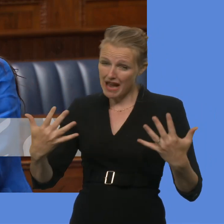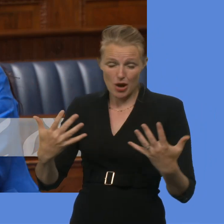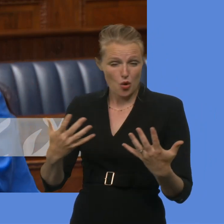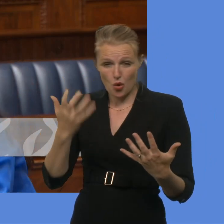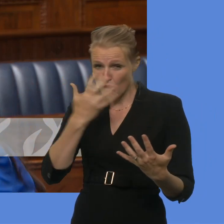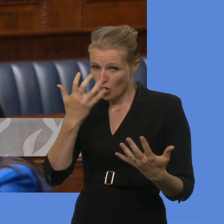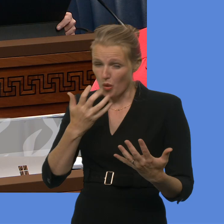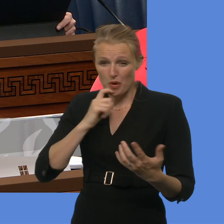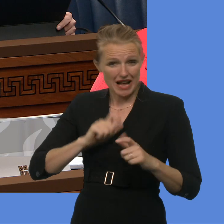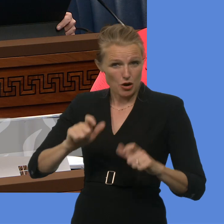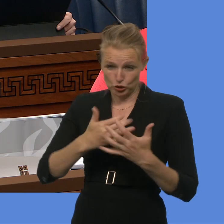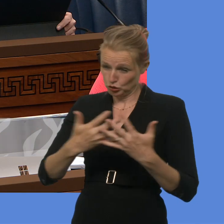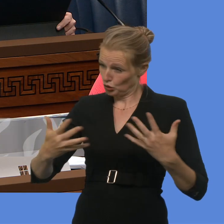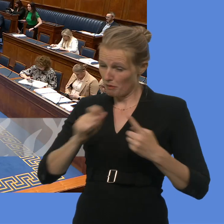of it.